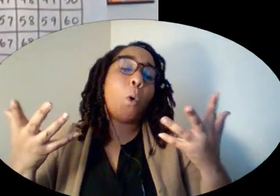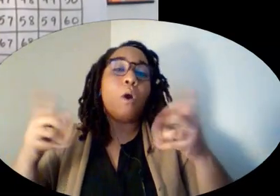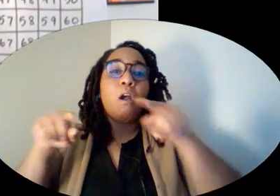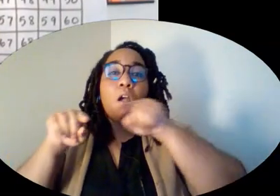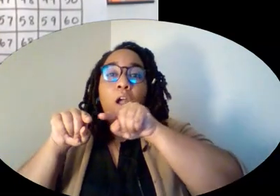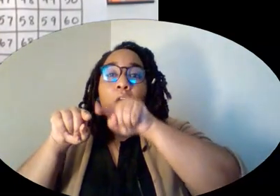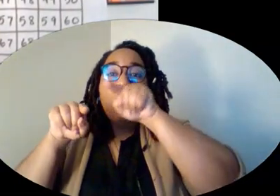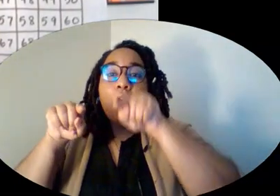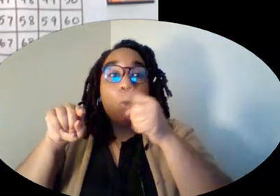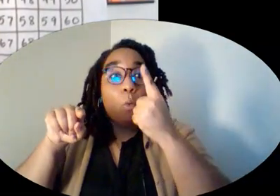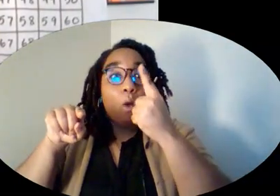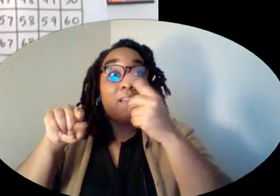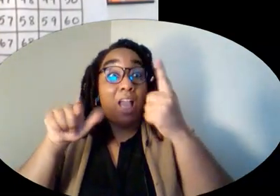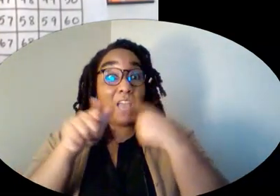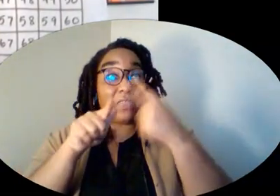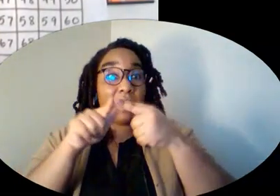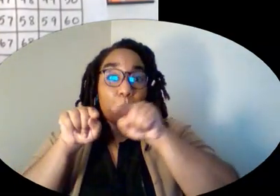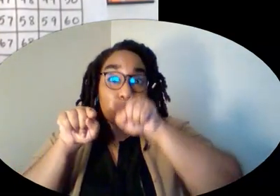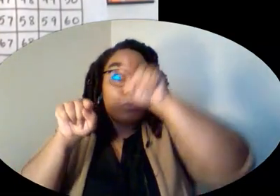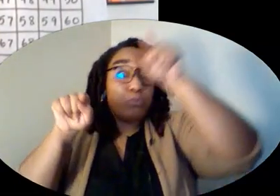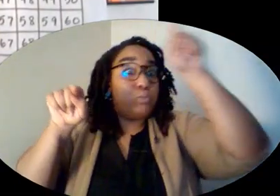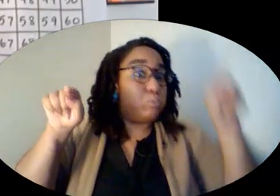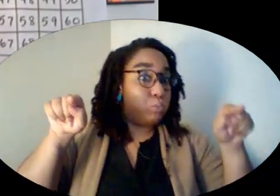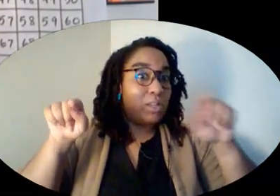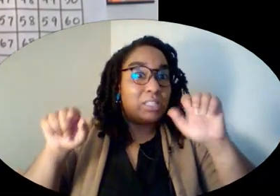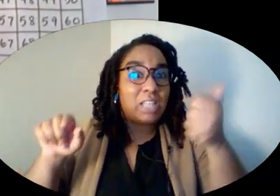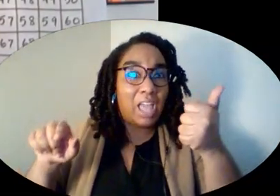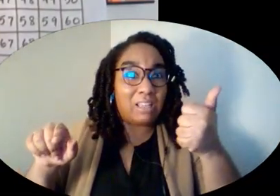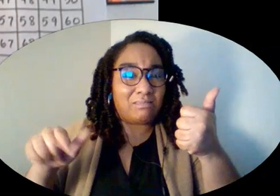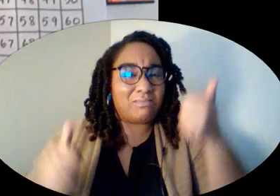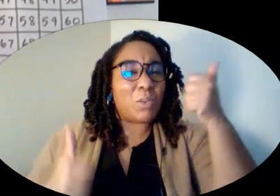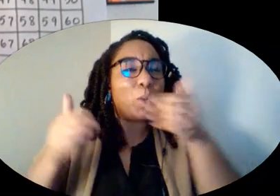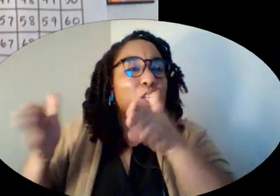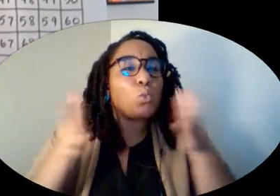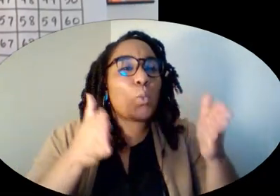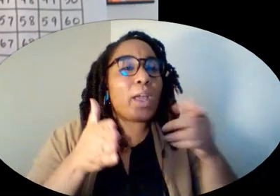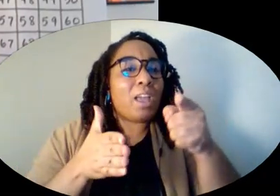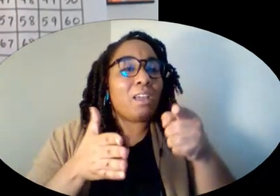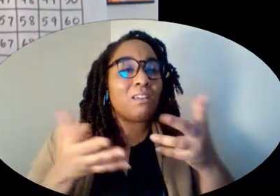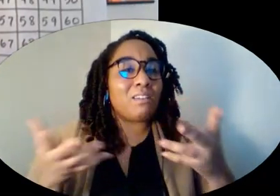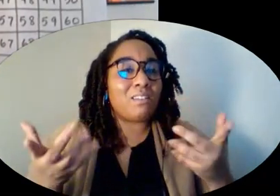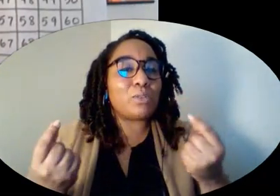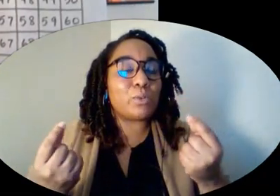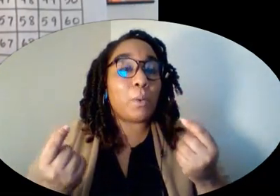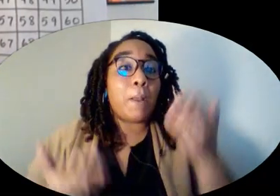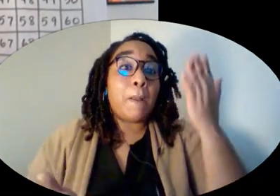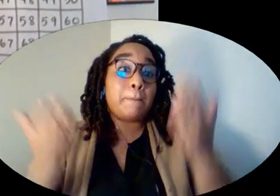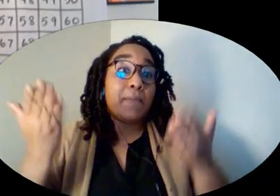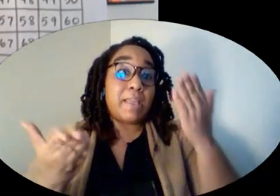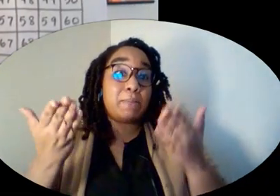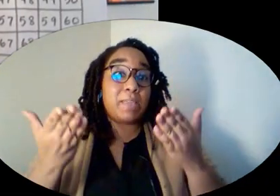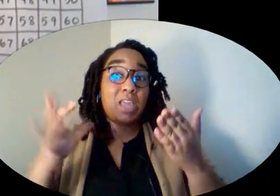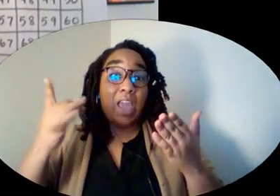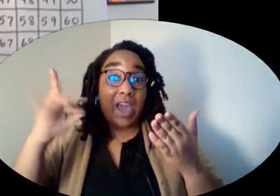by a one first and then a 10? Let's see. So maybe you decided to take a big hop of 10.